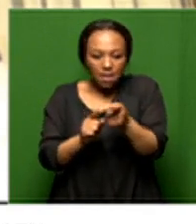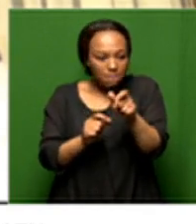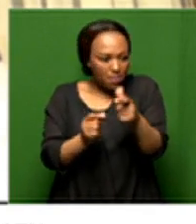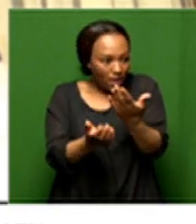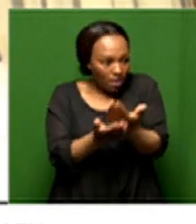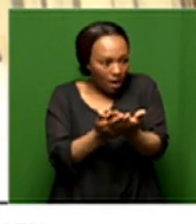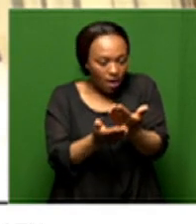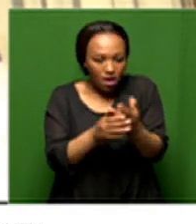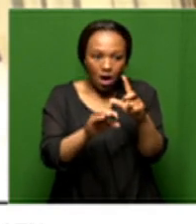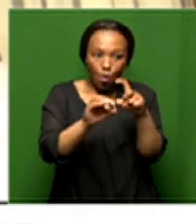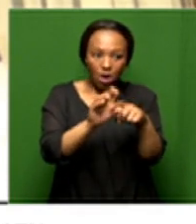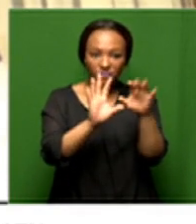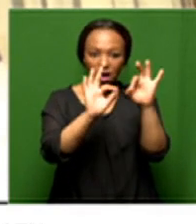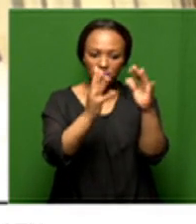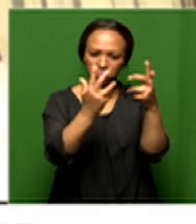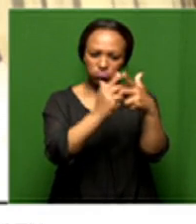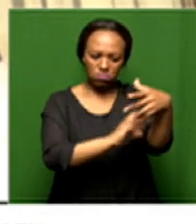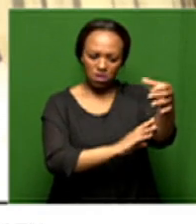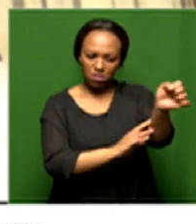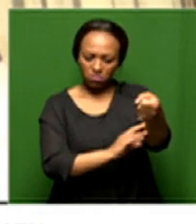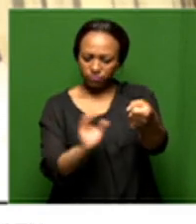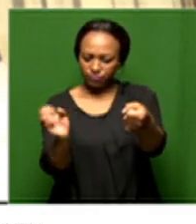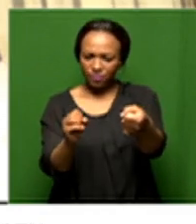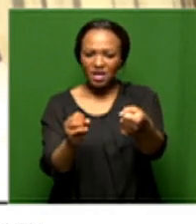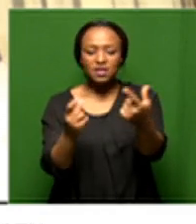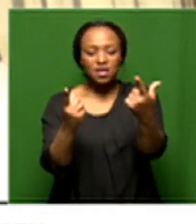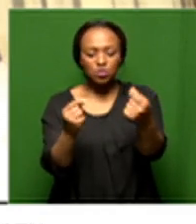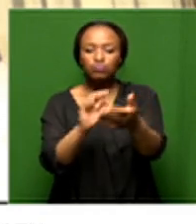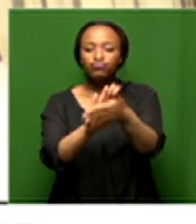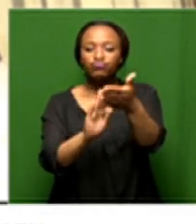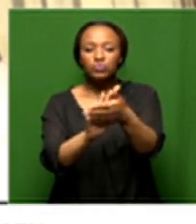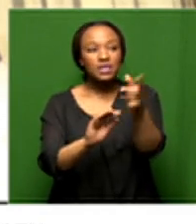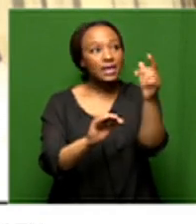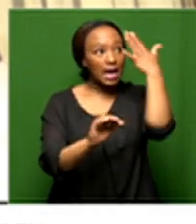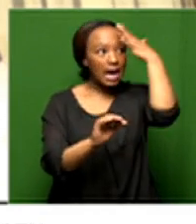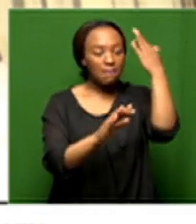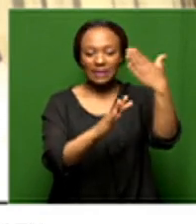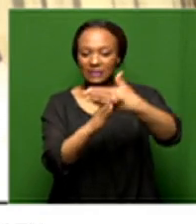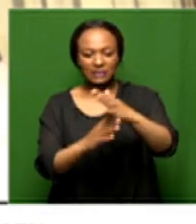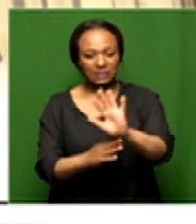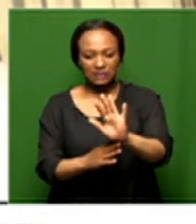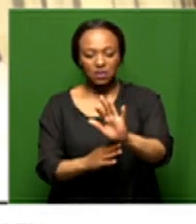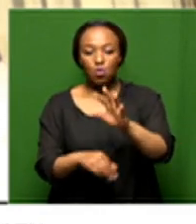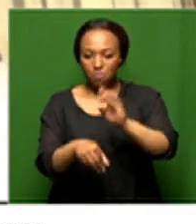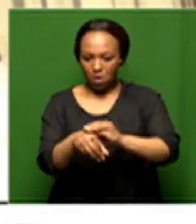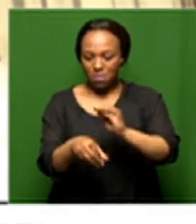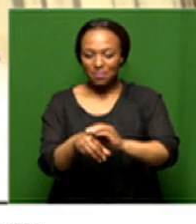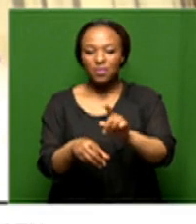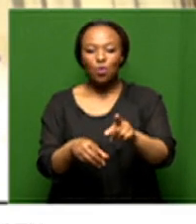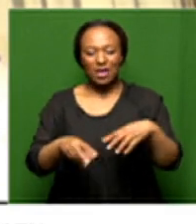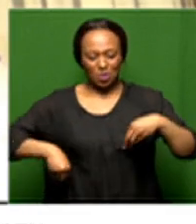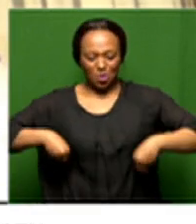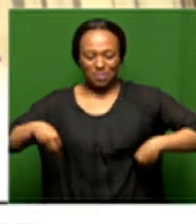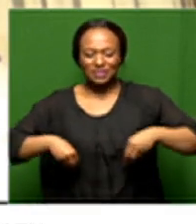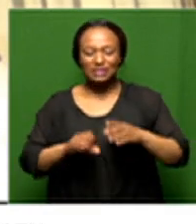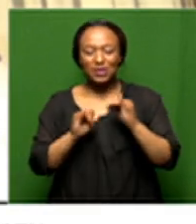put the right people in the jobs and allow them to do it without interfering because this is the problem unabated corruption